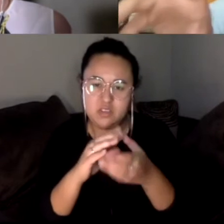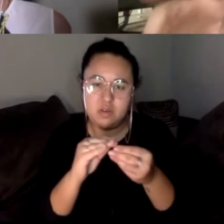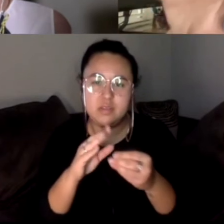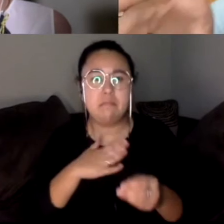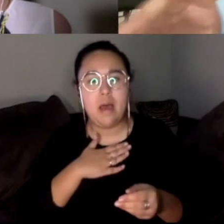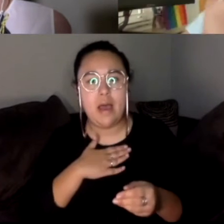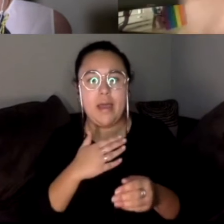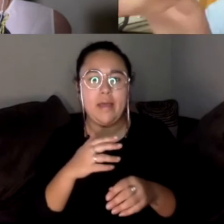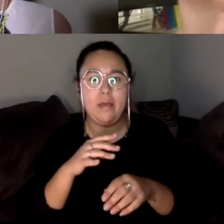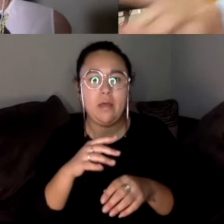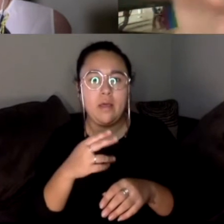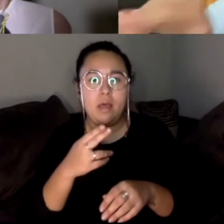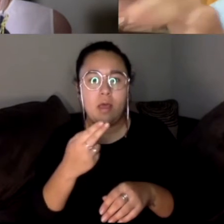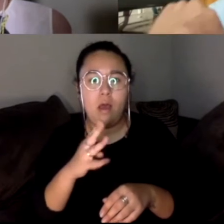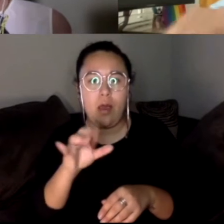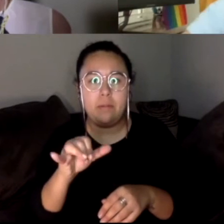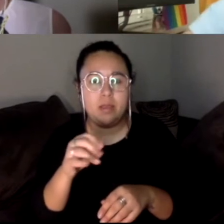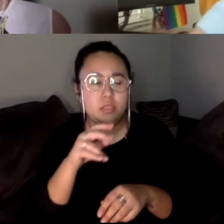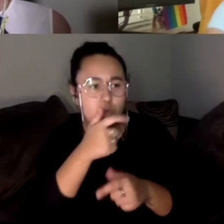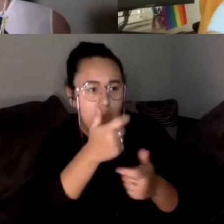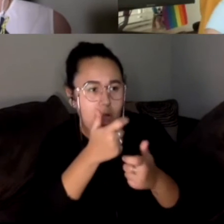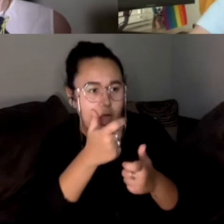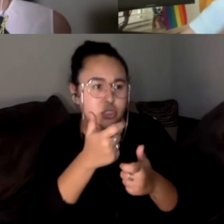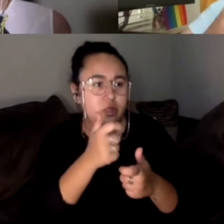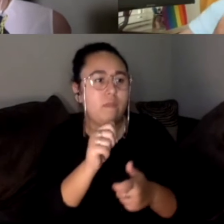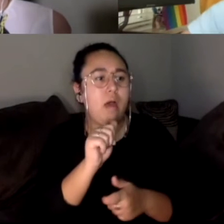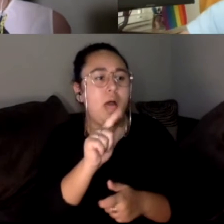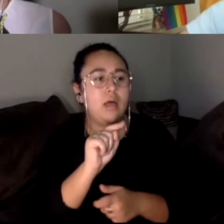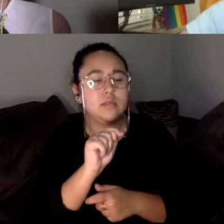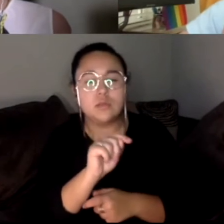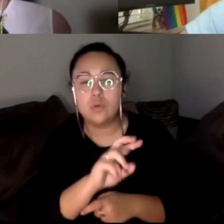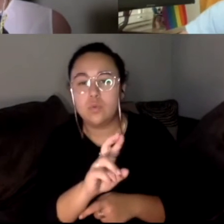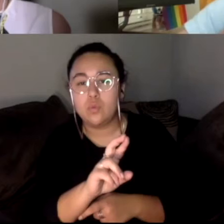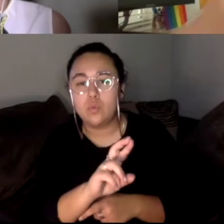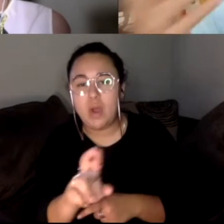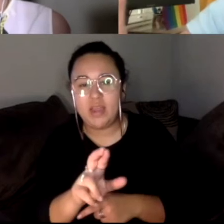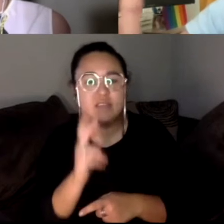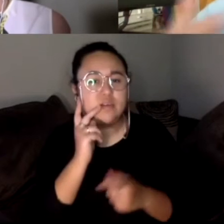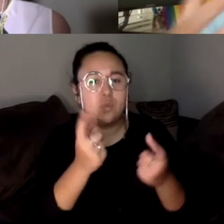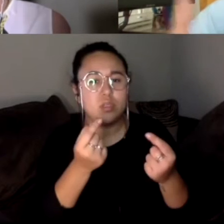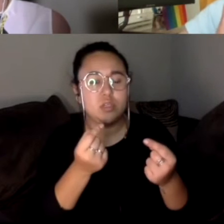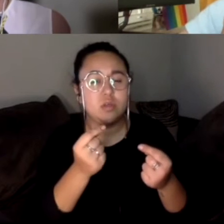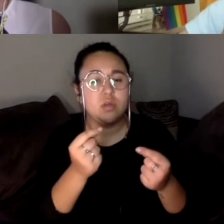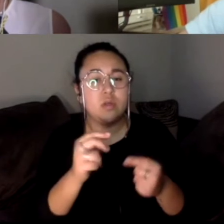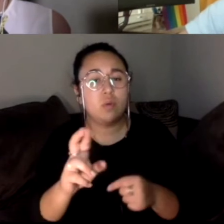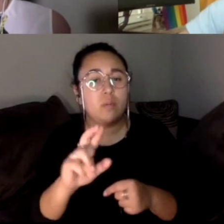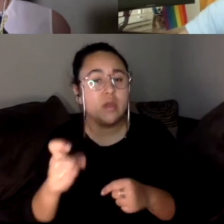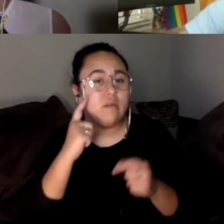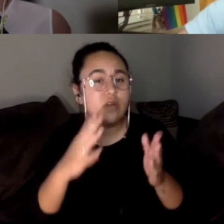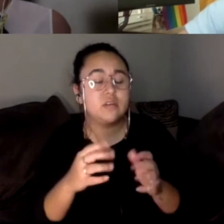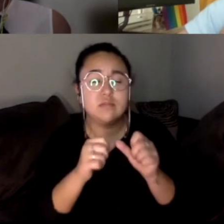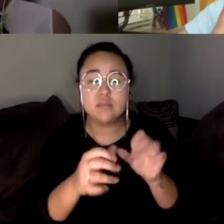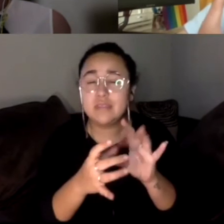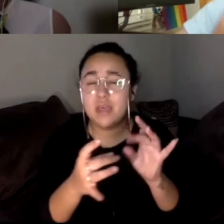watching it all right, what they do. And I'm very interested in seeing what their messaging is like, but the Republicans have constantly said this, the Republican governors have constantly said this thing where